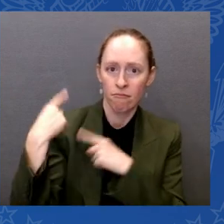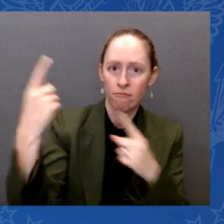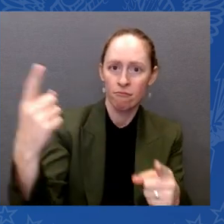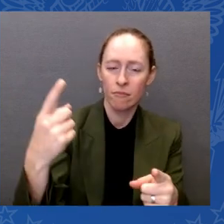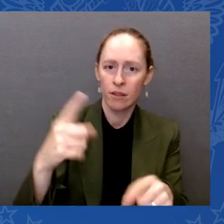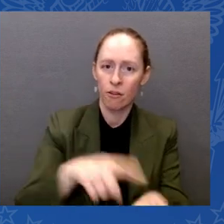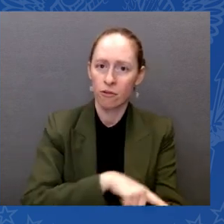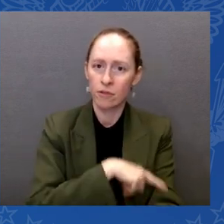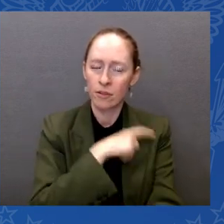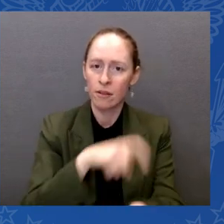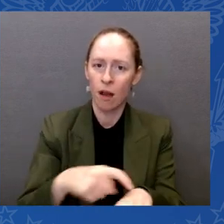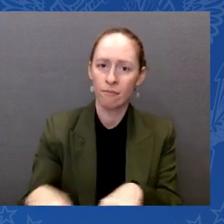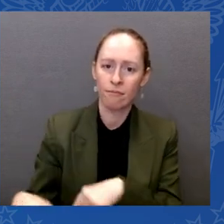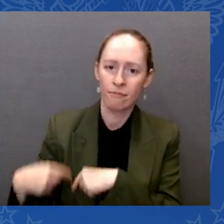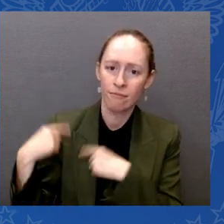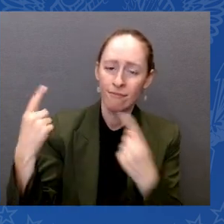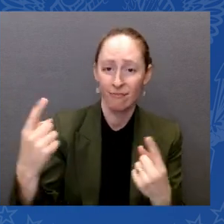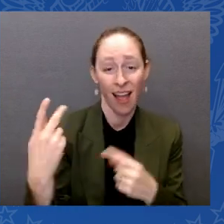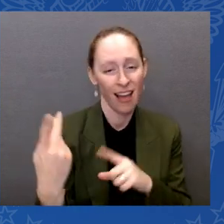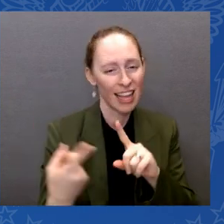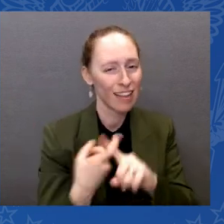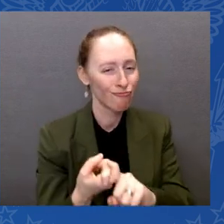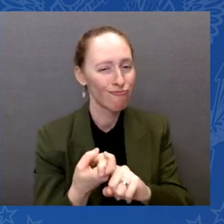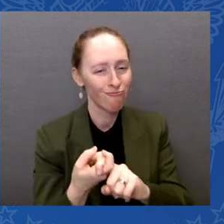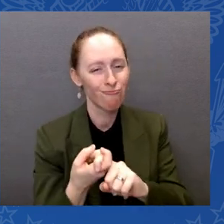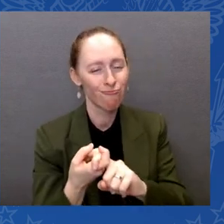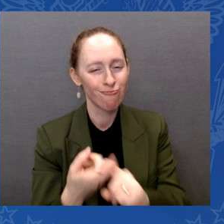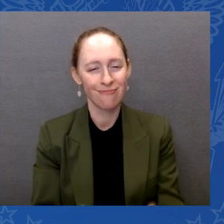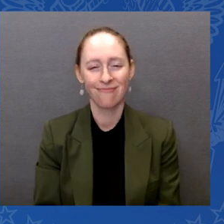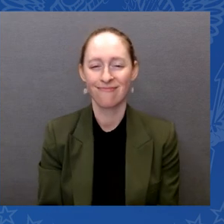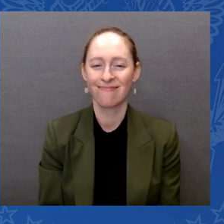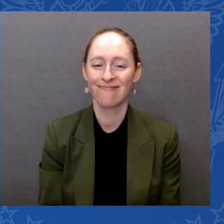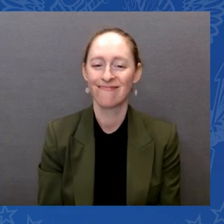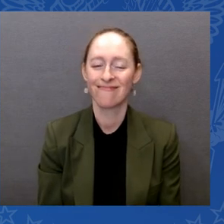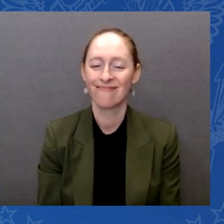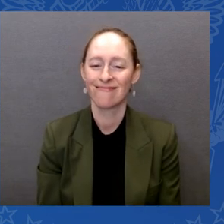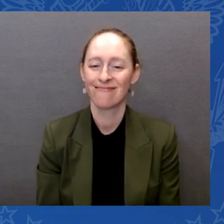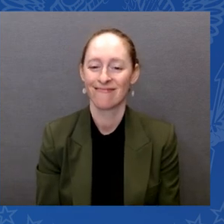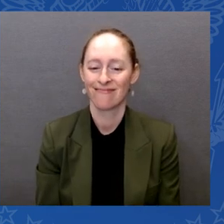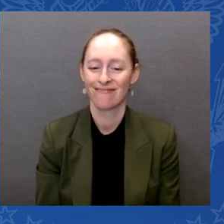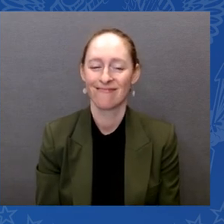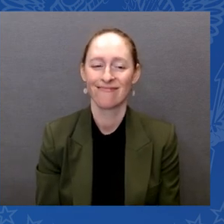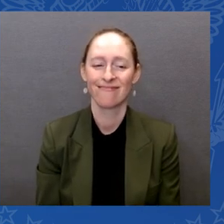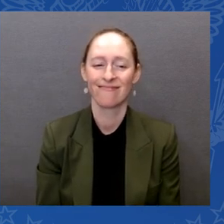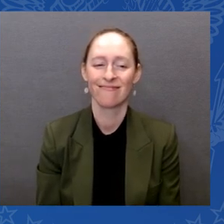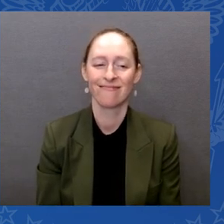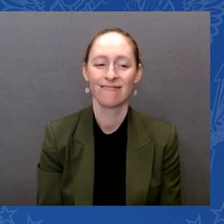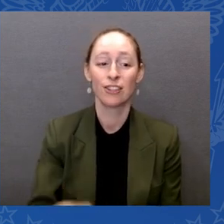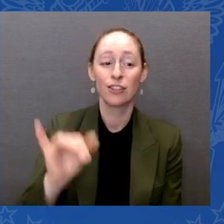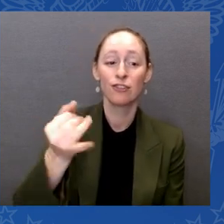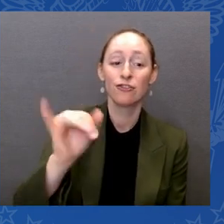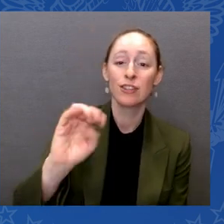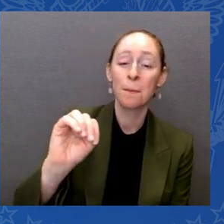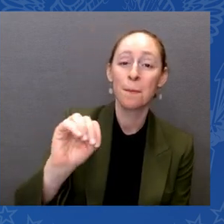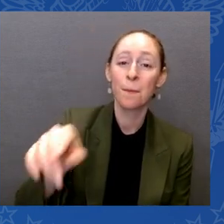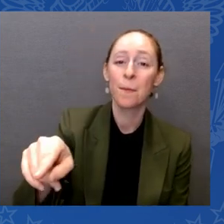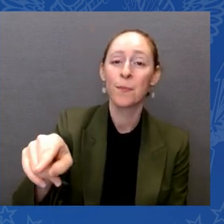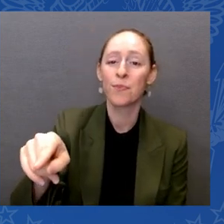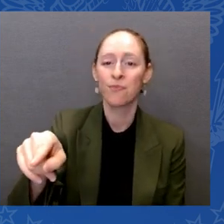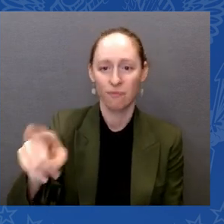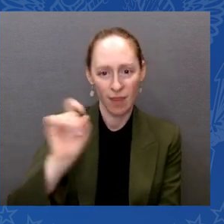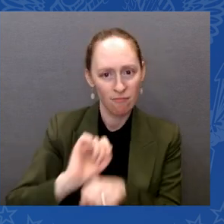And, uh, Jim, uh, you, uh, you're a pioneer in the House 22 years, 22 years.